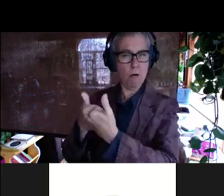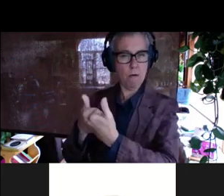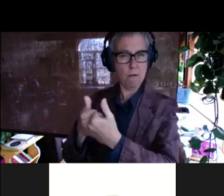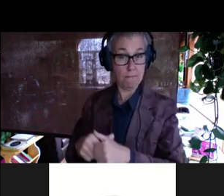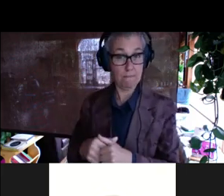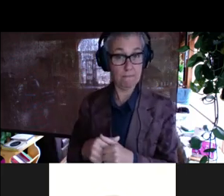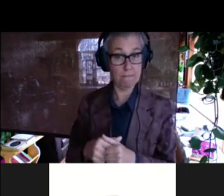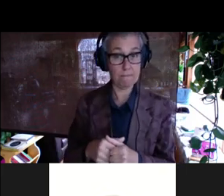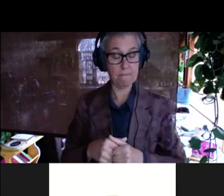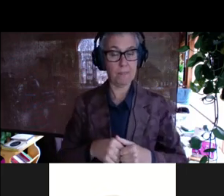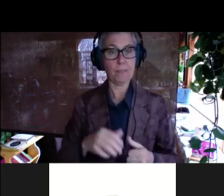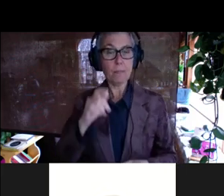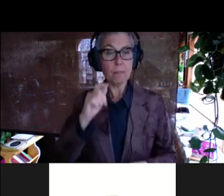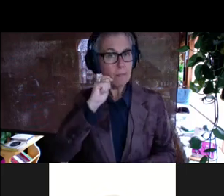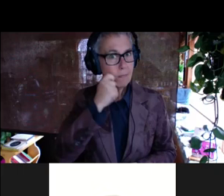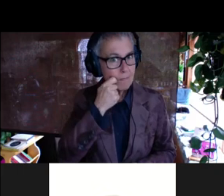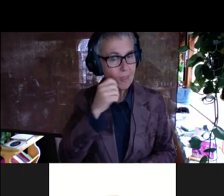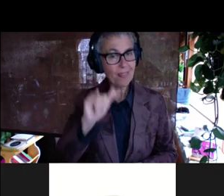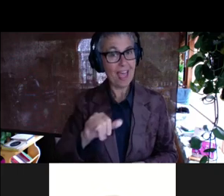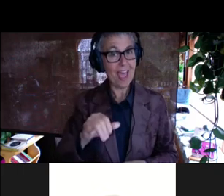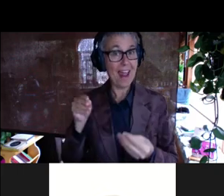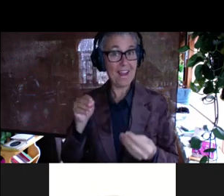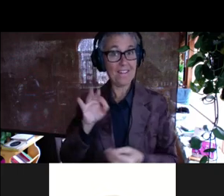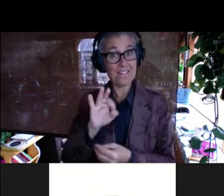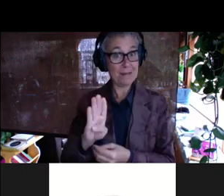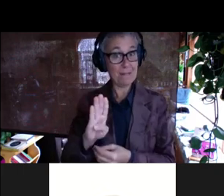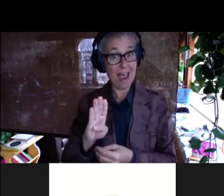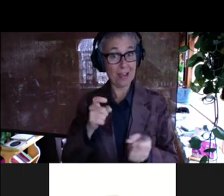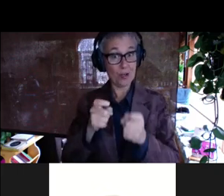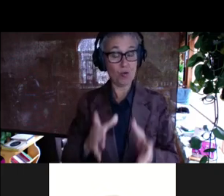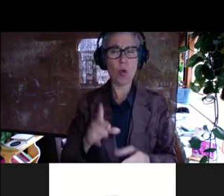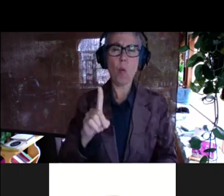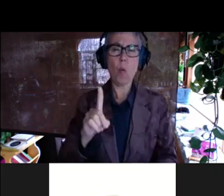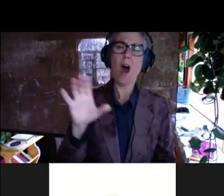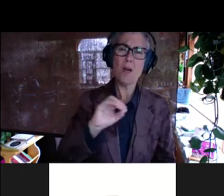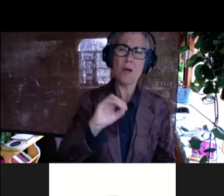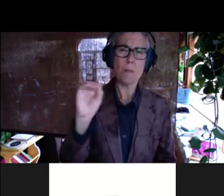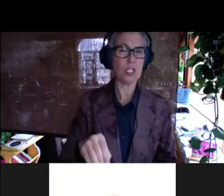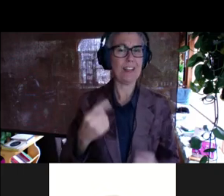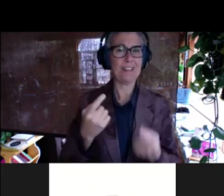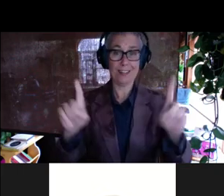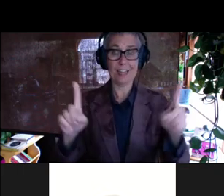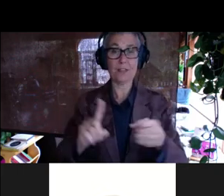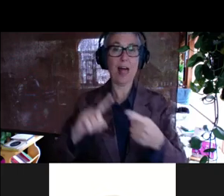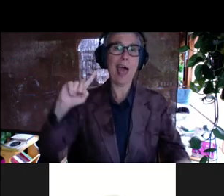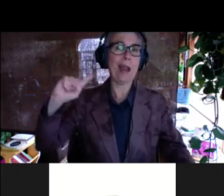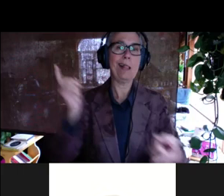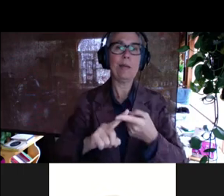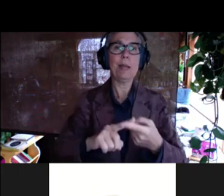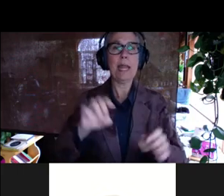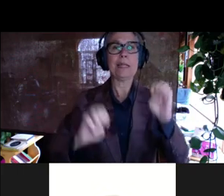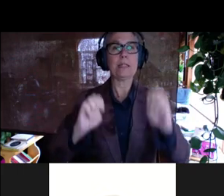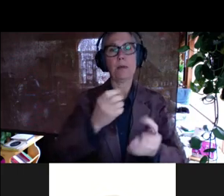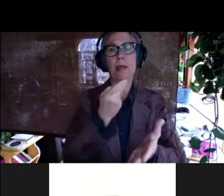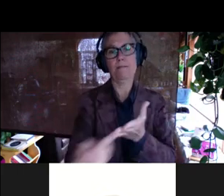And what's really cool is this feedback controller was 100% successful at eliminating experimental failure,